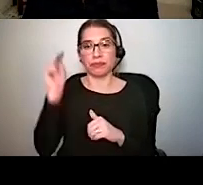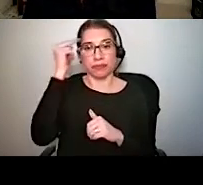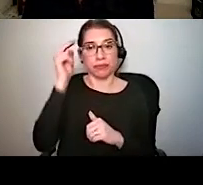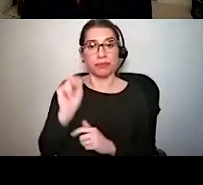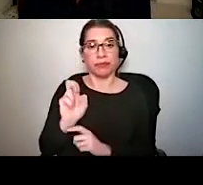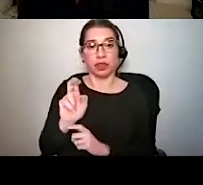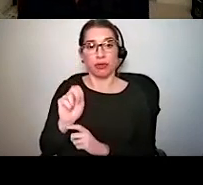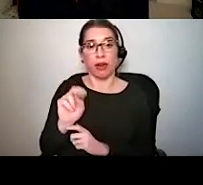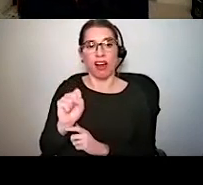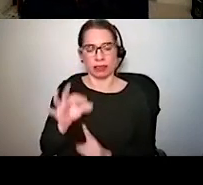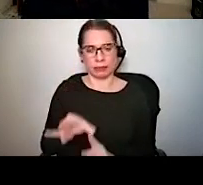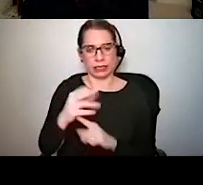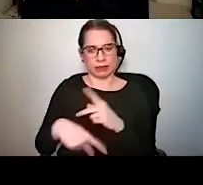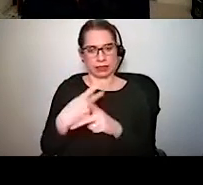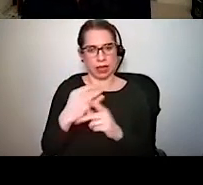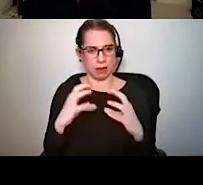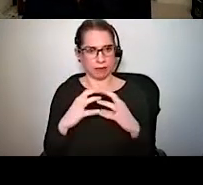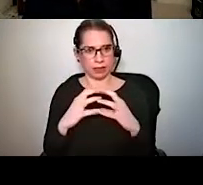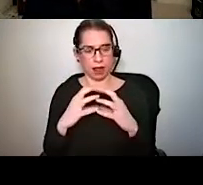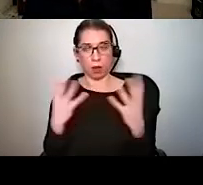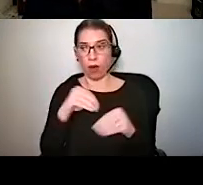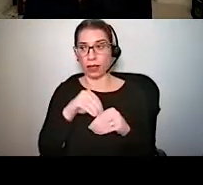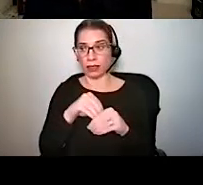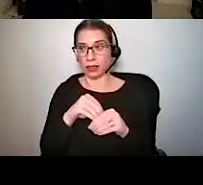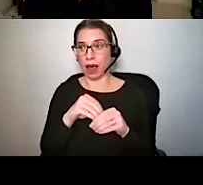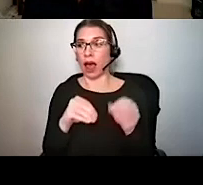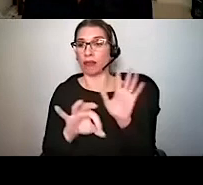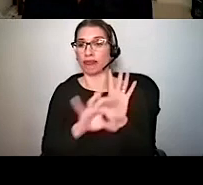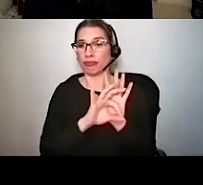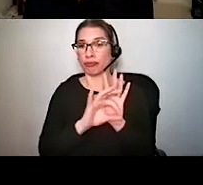of cell that consists of a soma or cell body,